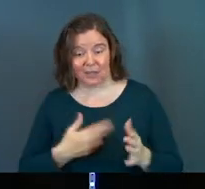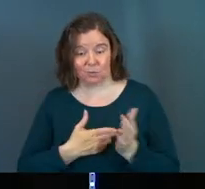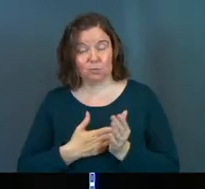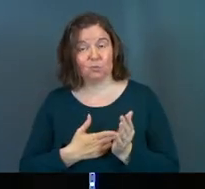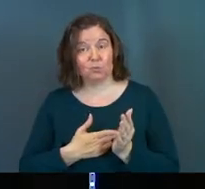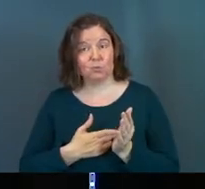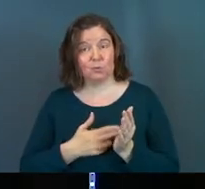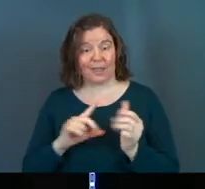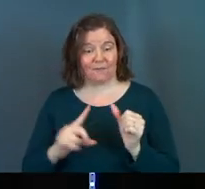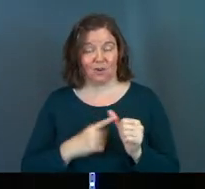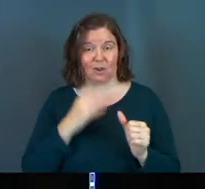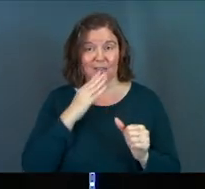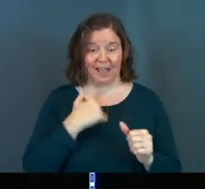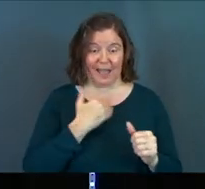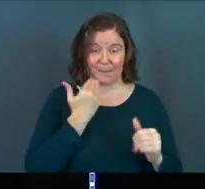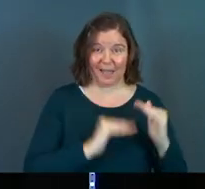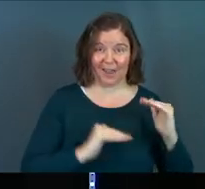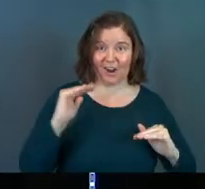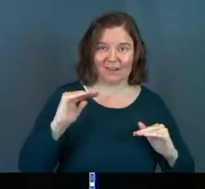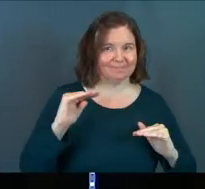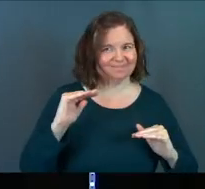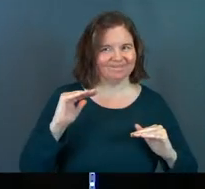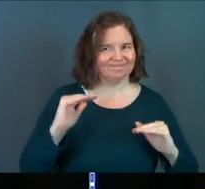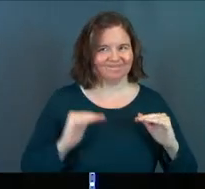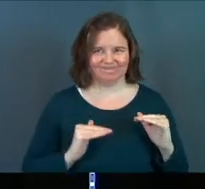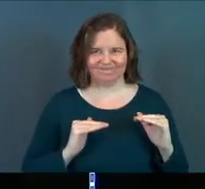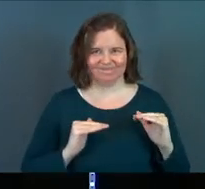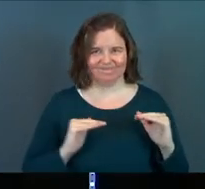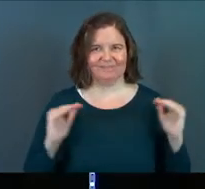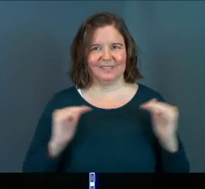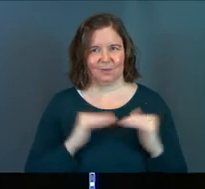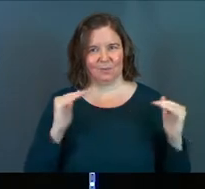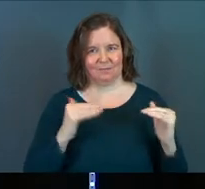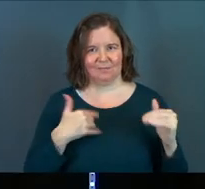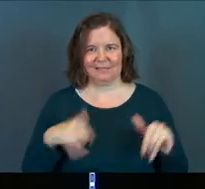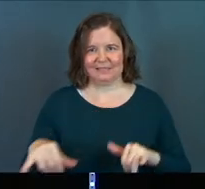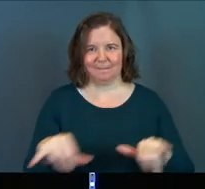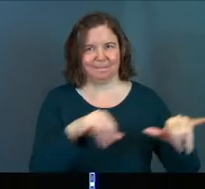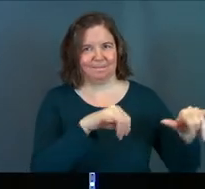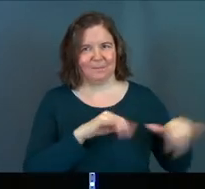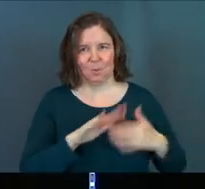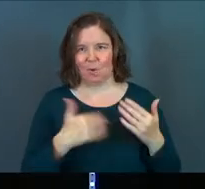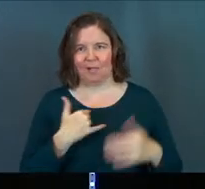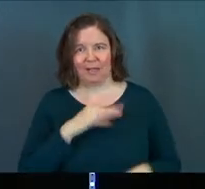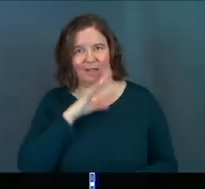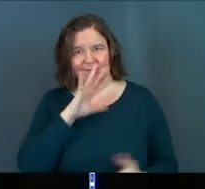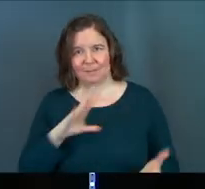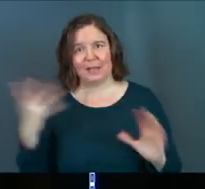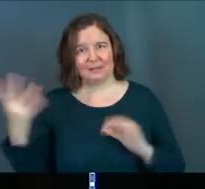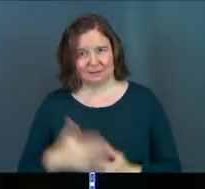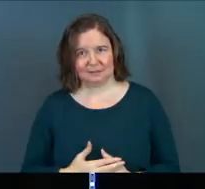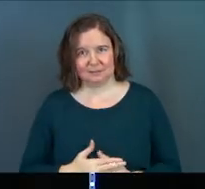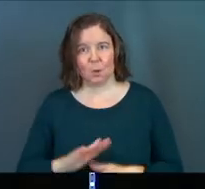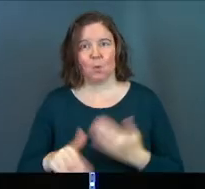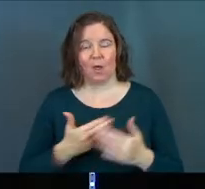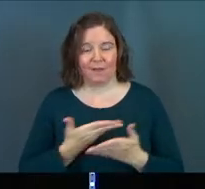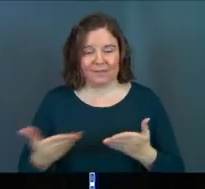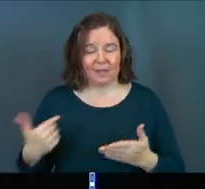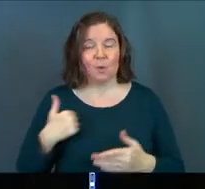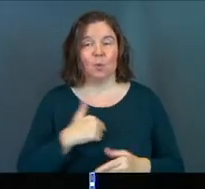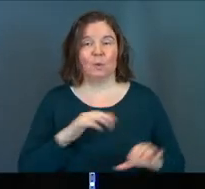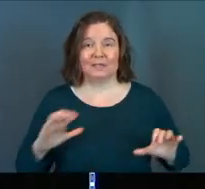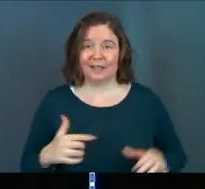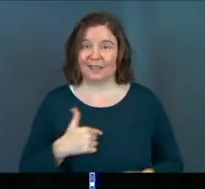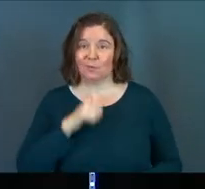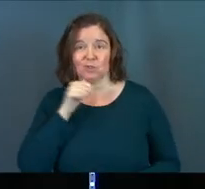to combat that first lie. I'm better than, no, no, no, no. You have mess too. I have mess too. We all have mess. We all have things that